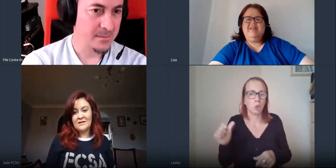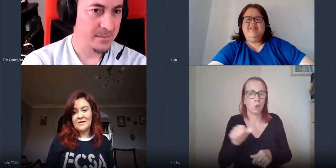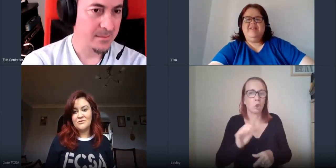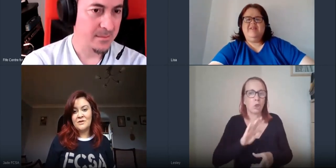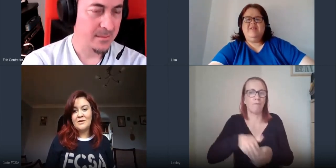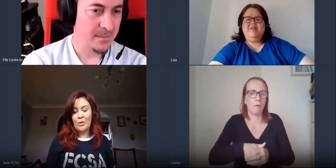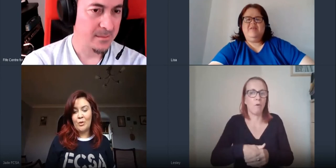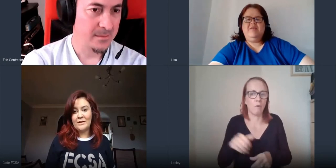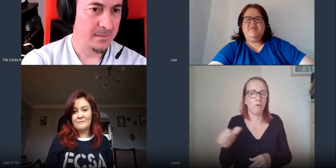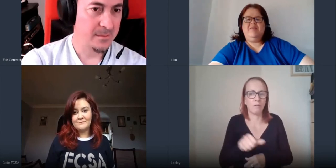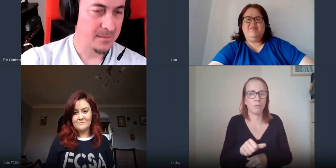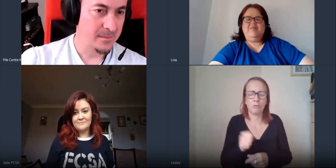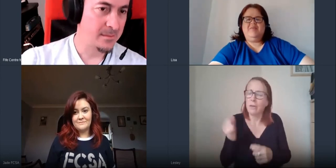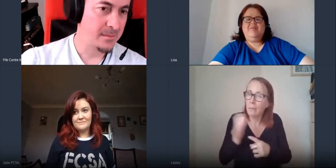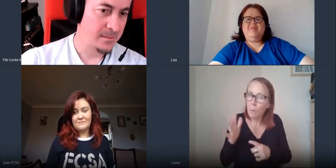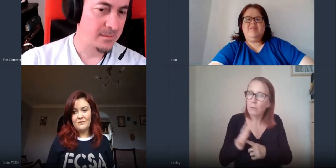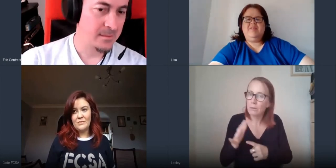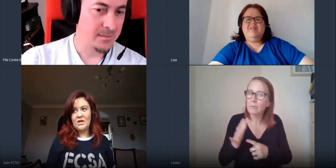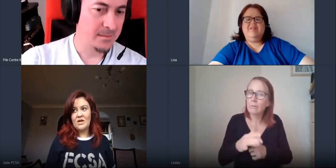it's really important